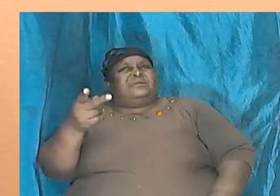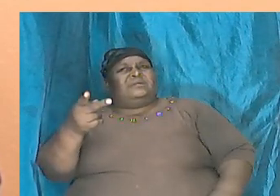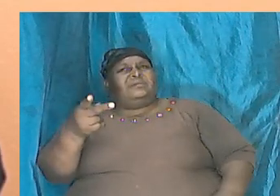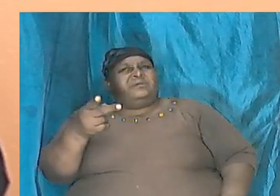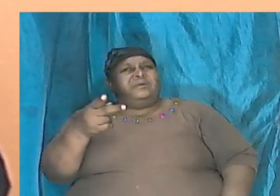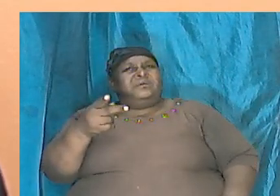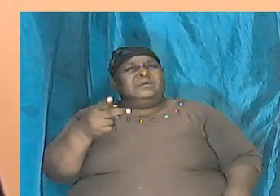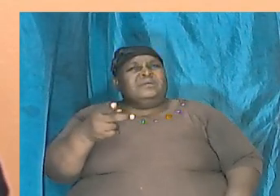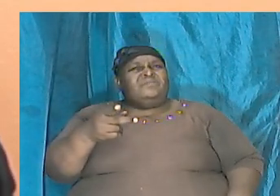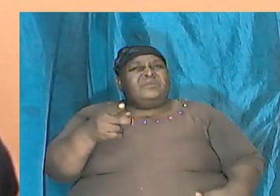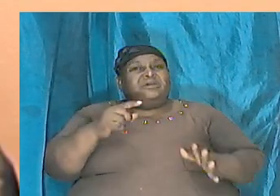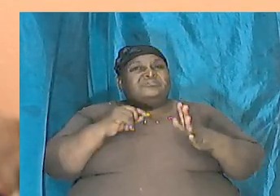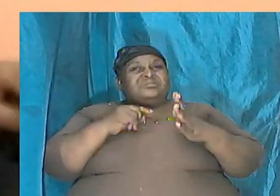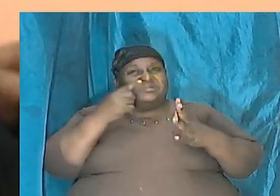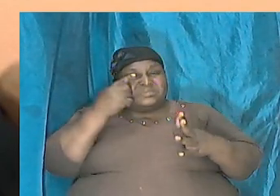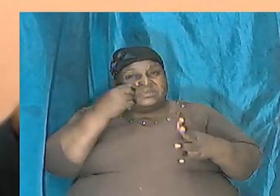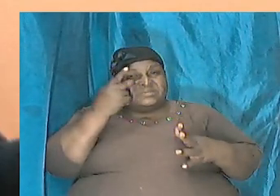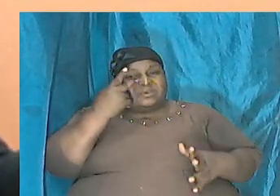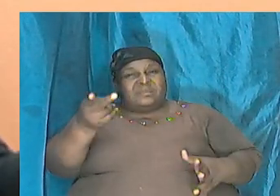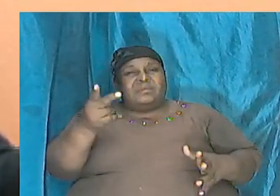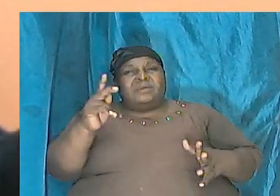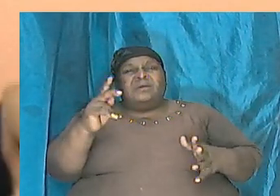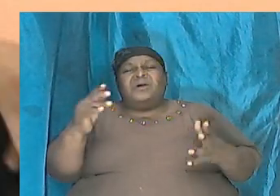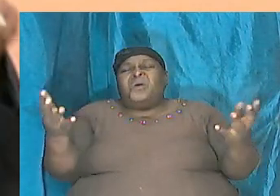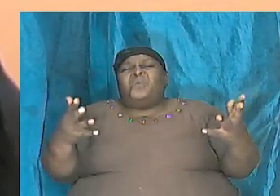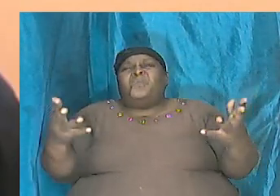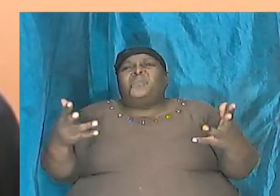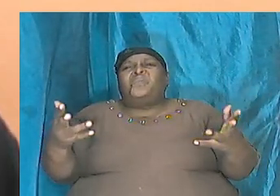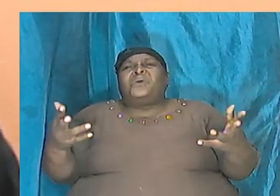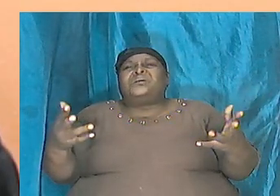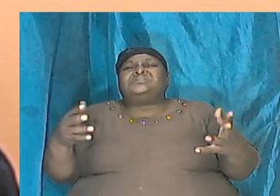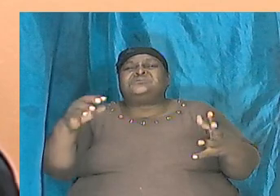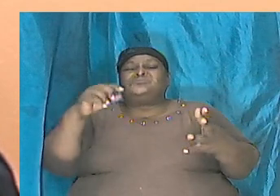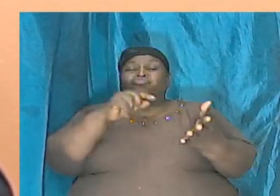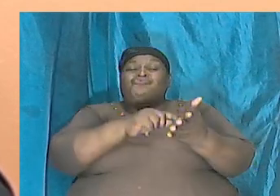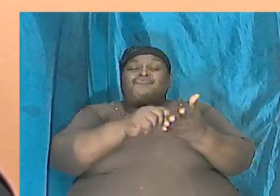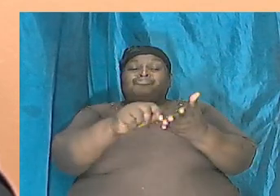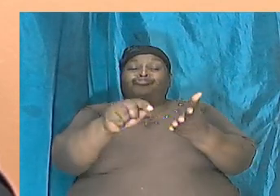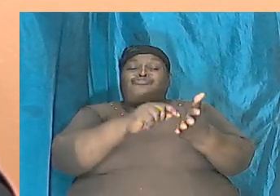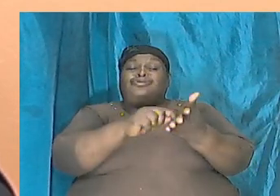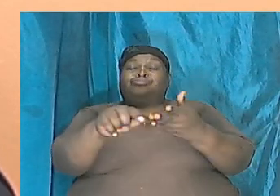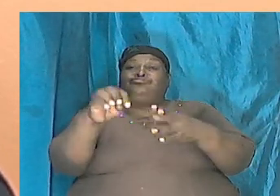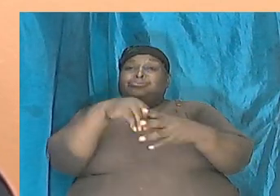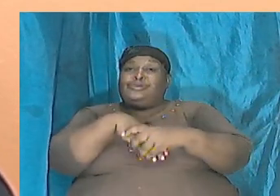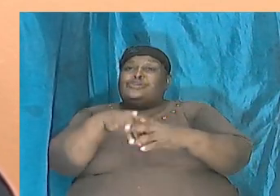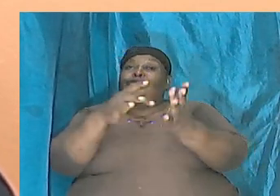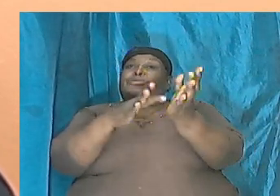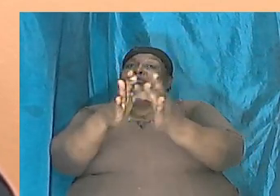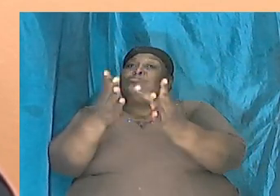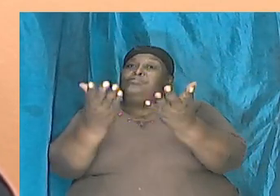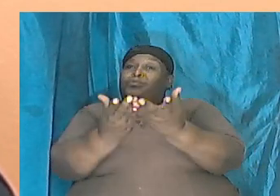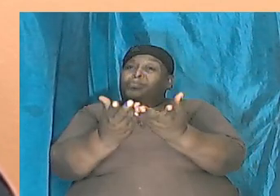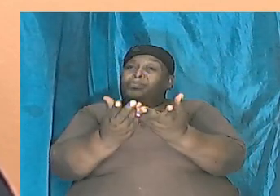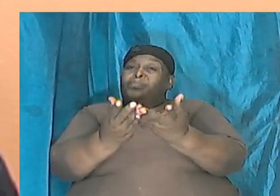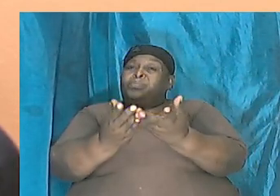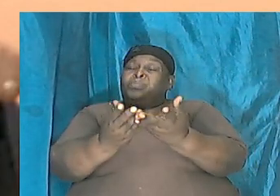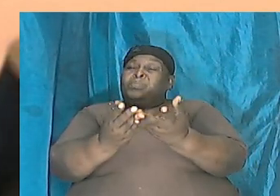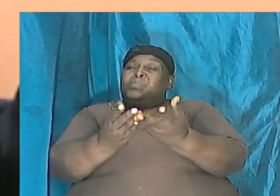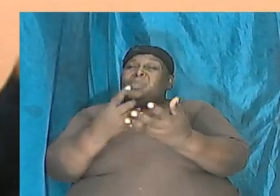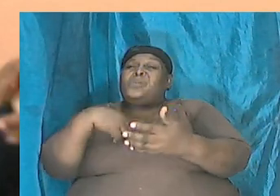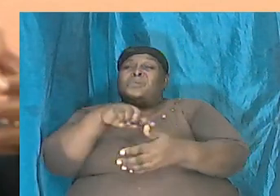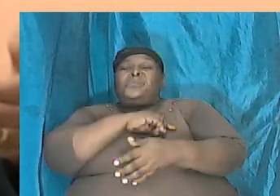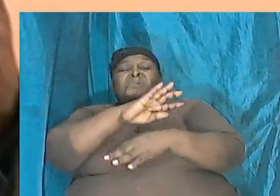to what is written in the Bible. The Bible makes it clear that we are all